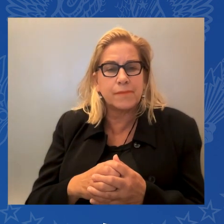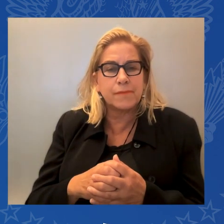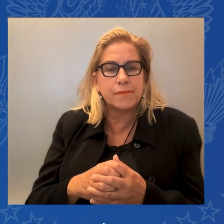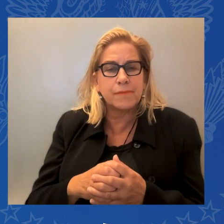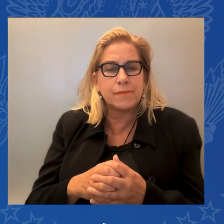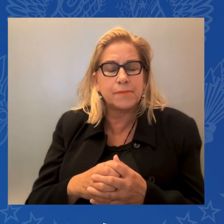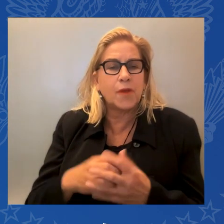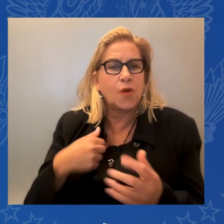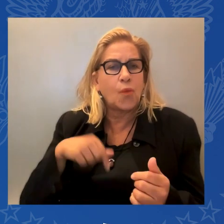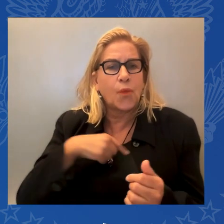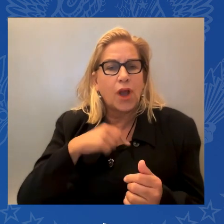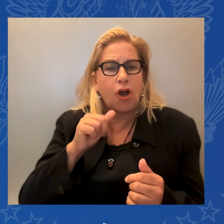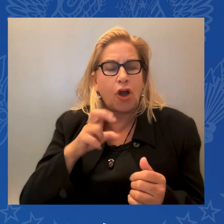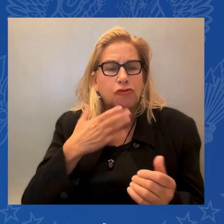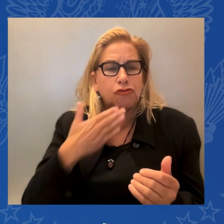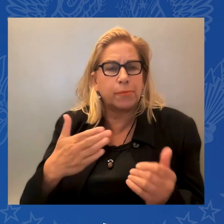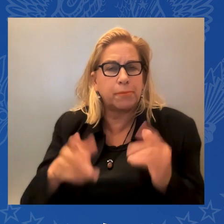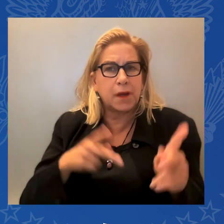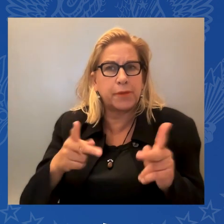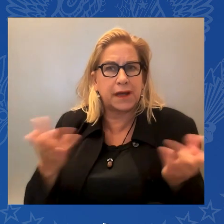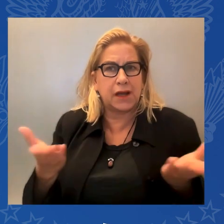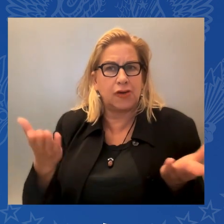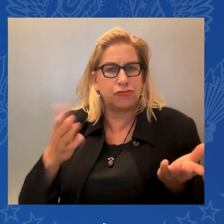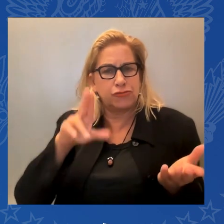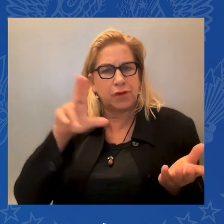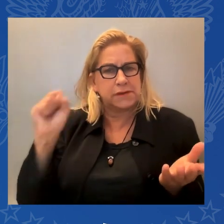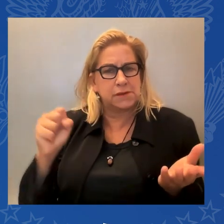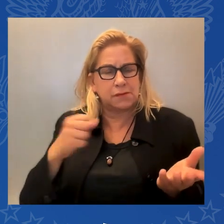hope you enjoy the reception. And let's go get them, okay?